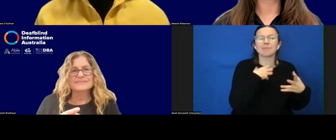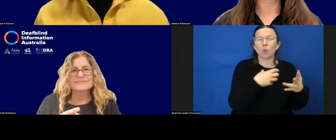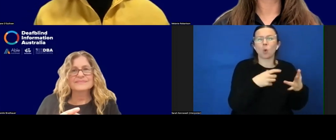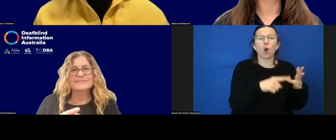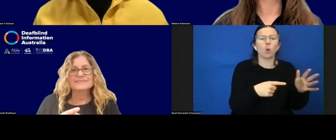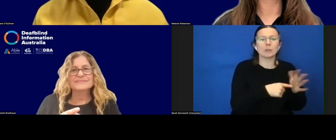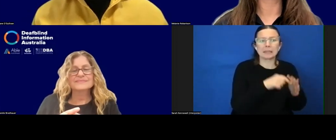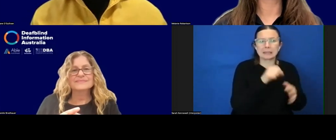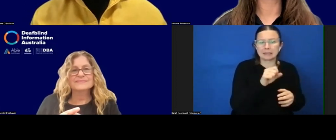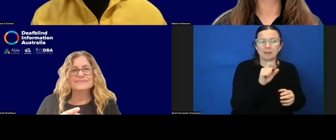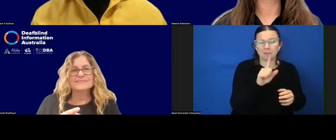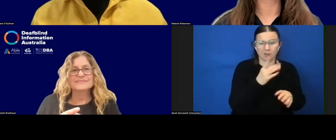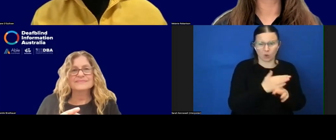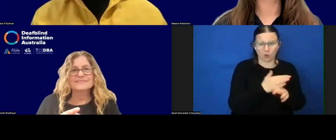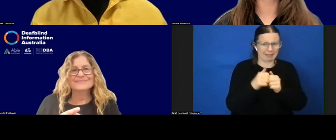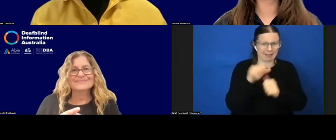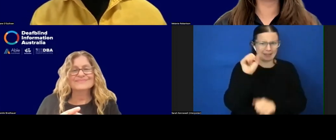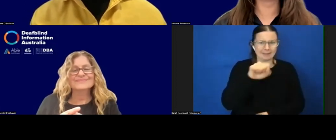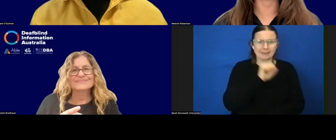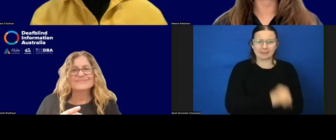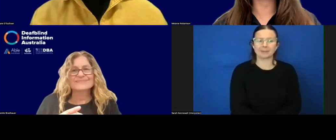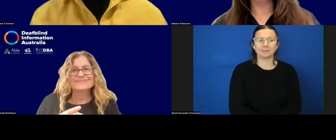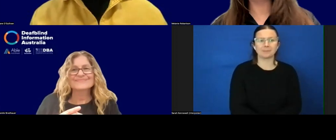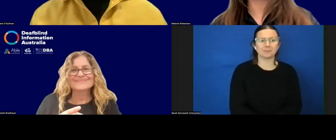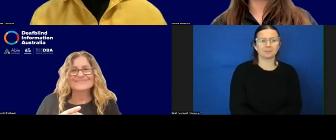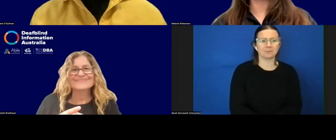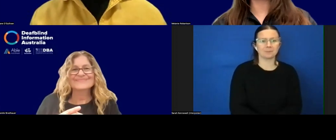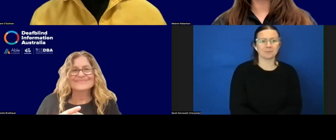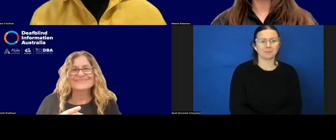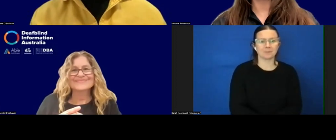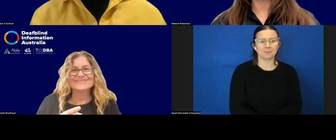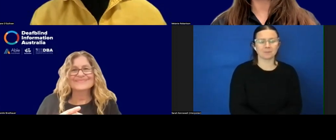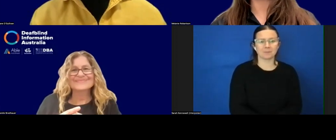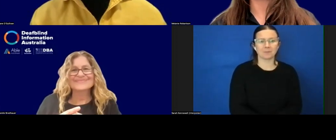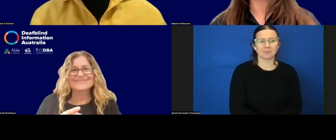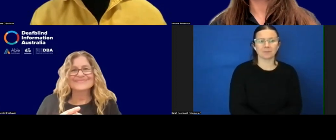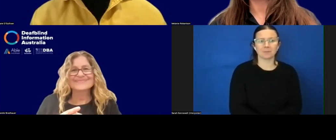That's yeah, let's work together. Great.